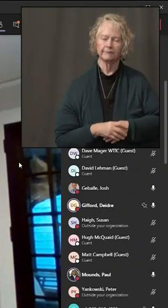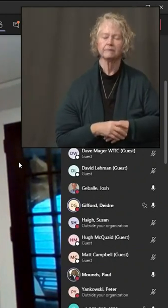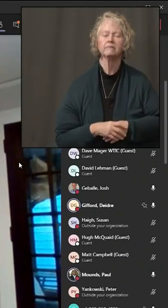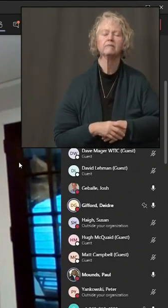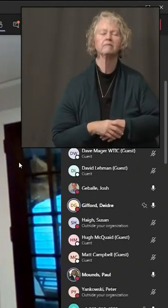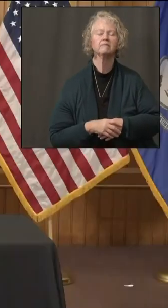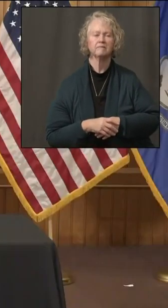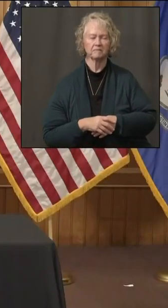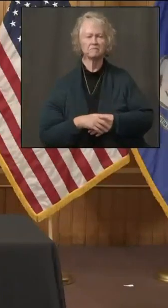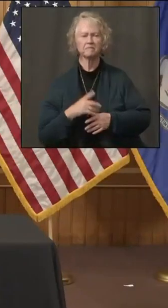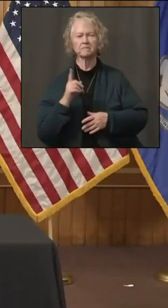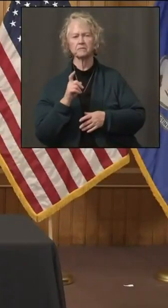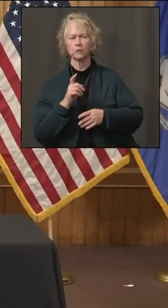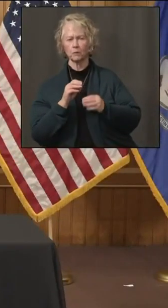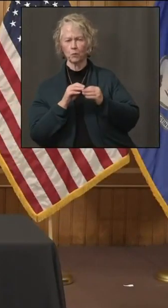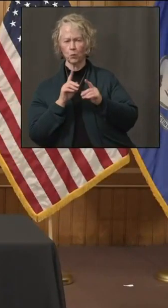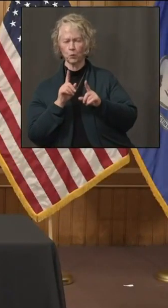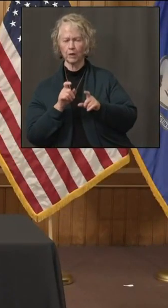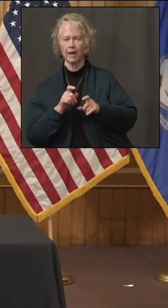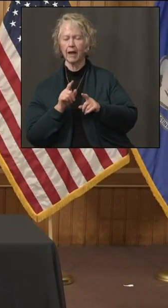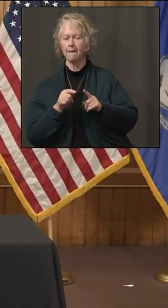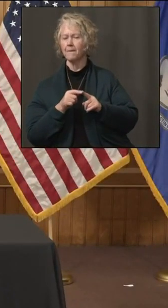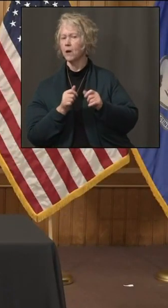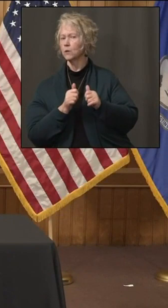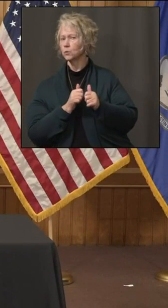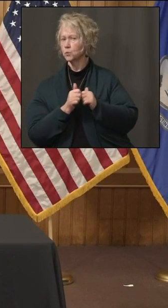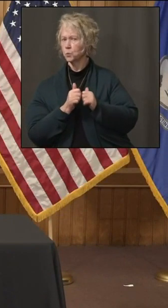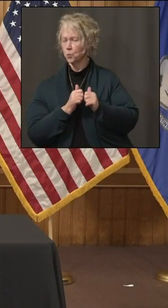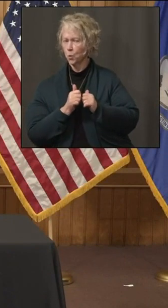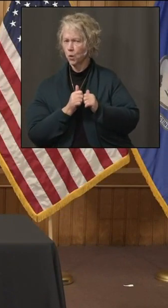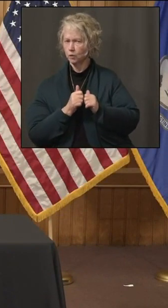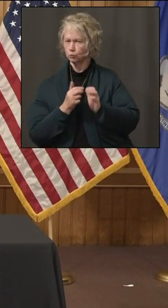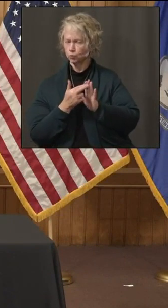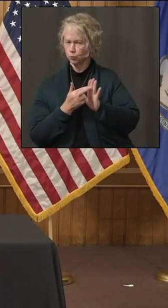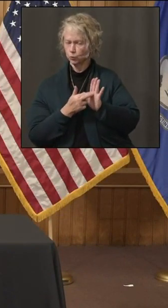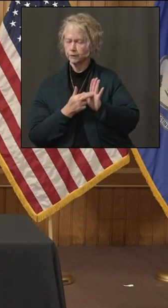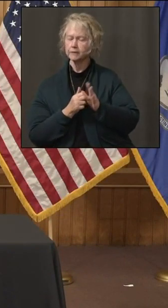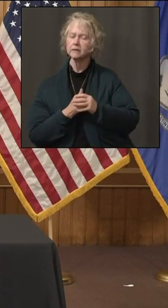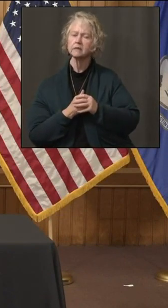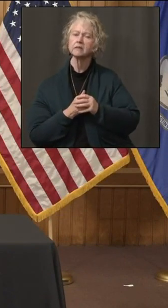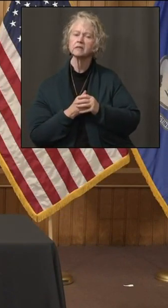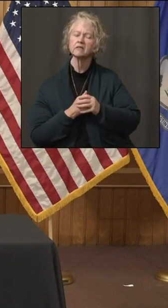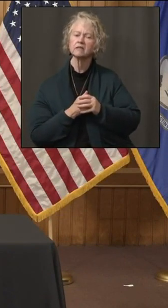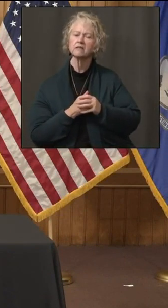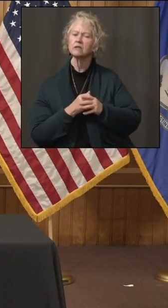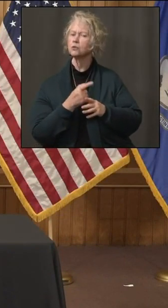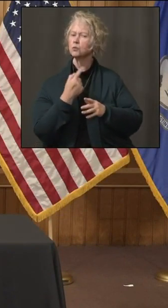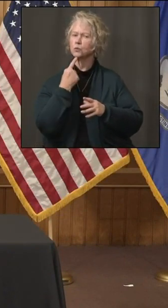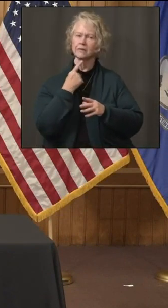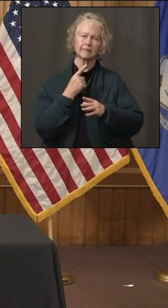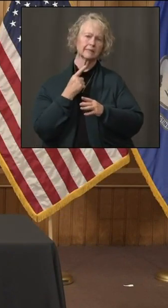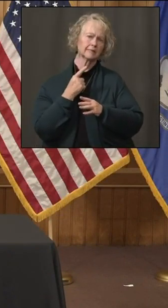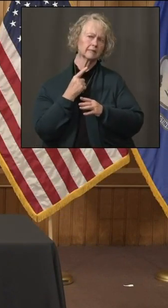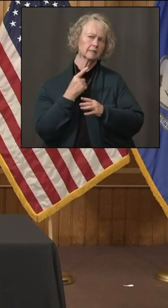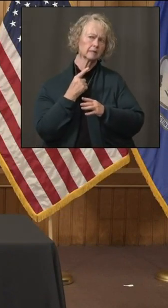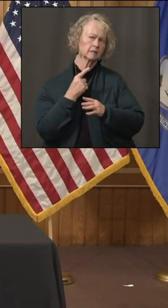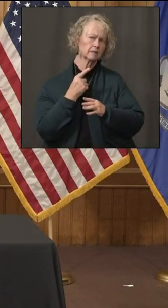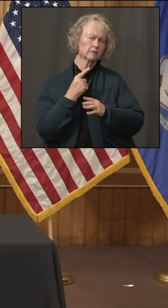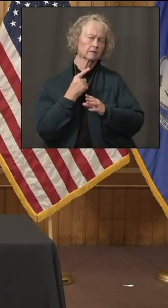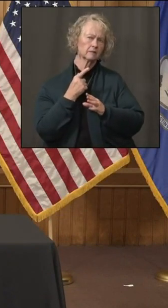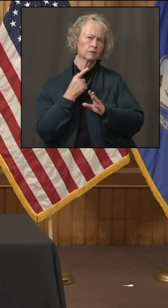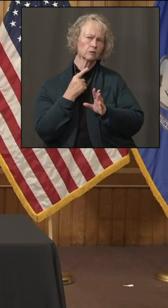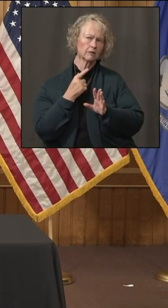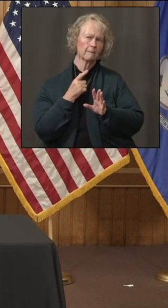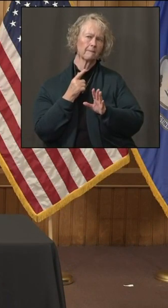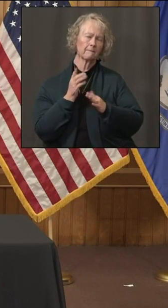And one last clarification question on the sports rules that you just announced, Governor. It says, you said no, no, no,